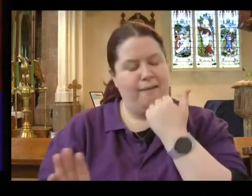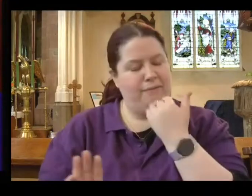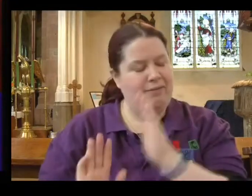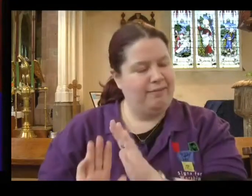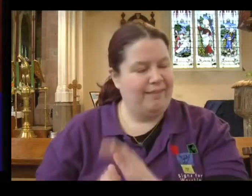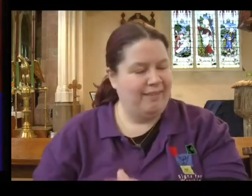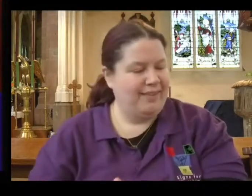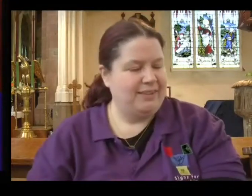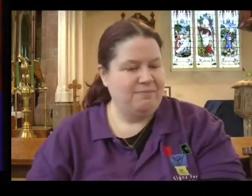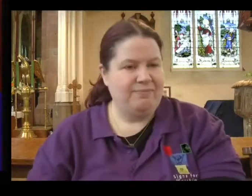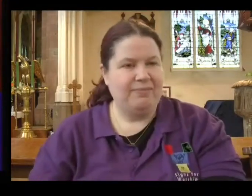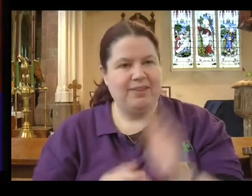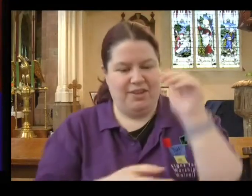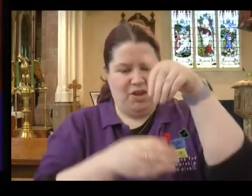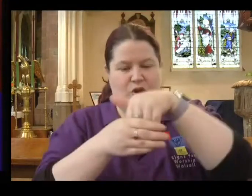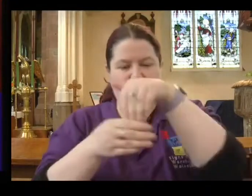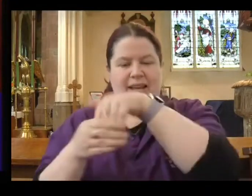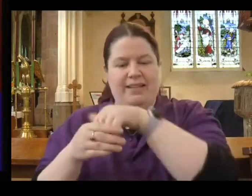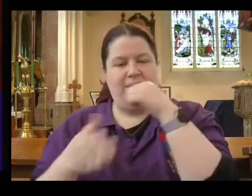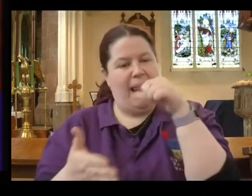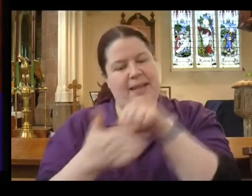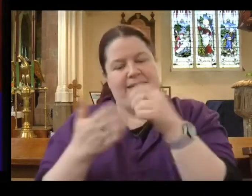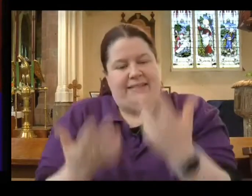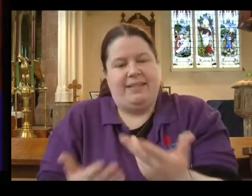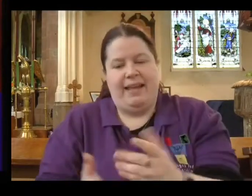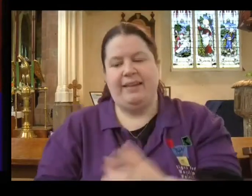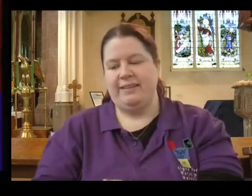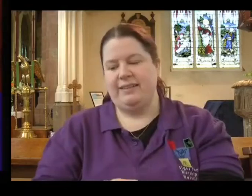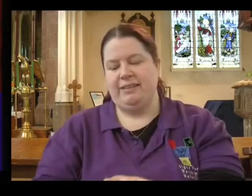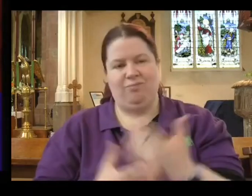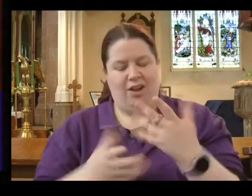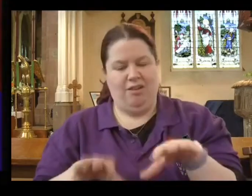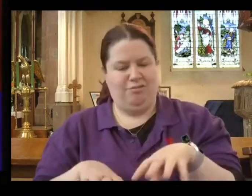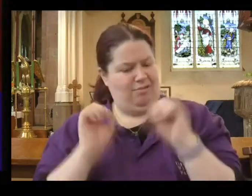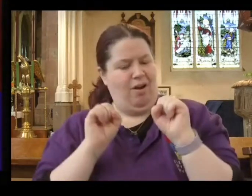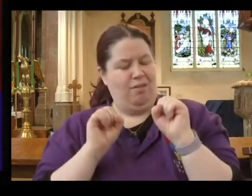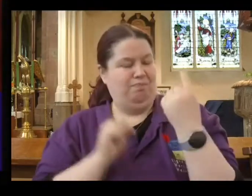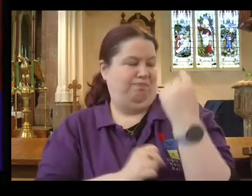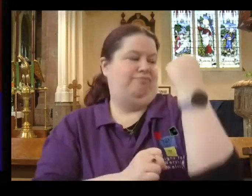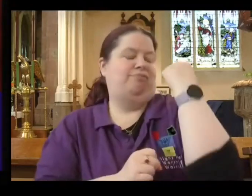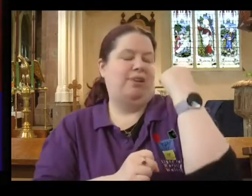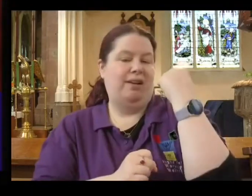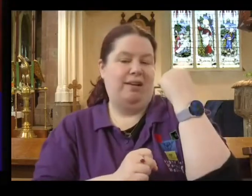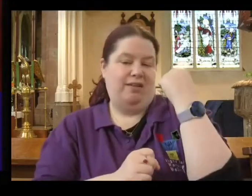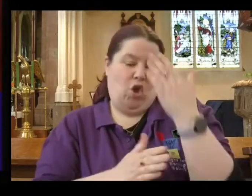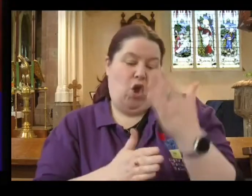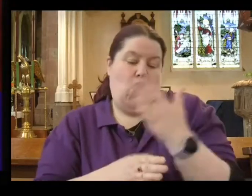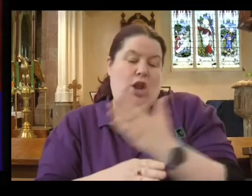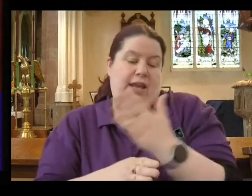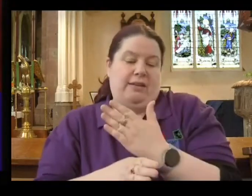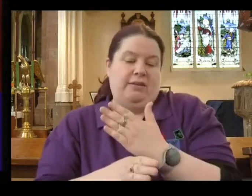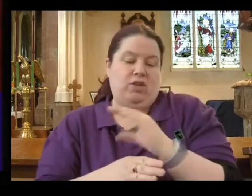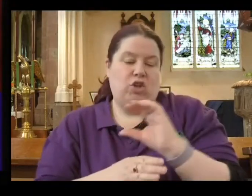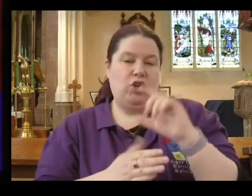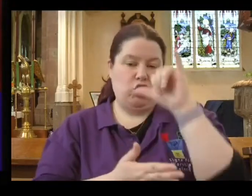What is the context for these letters today? Well, our journey starts through the early chapters of Revelation. And we're